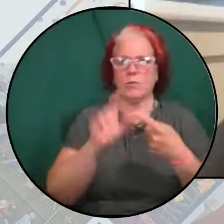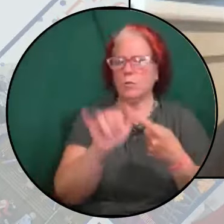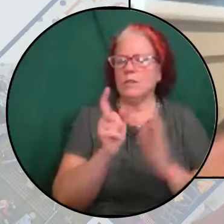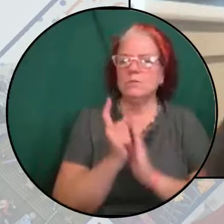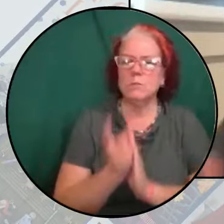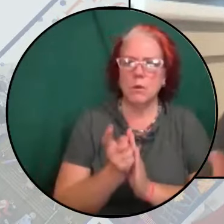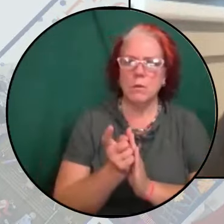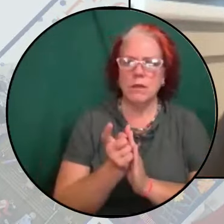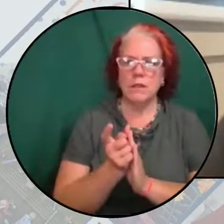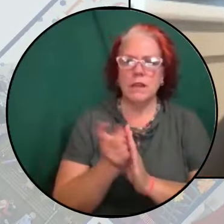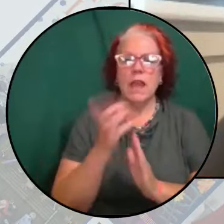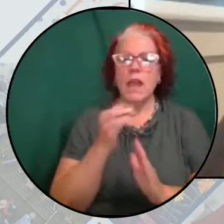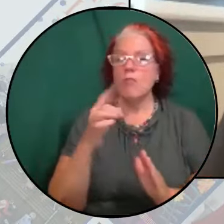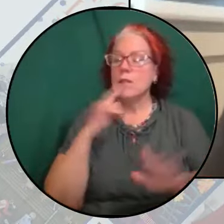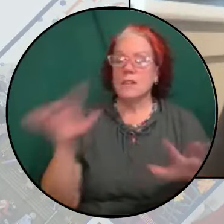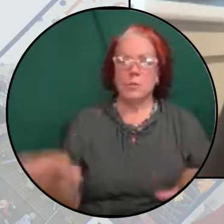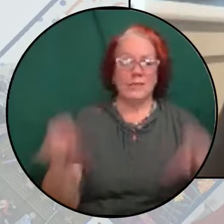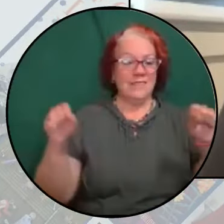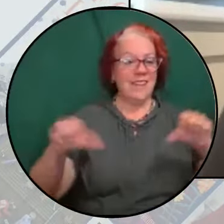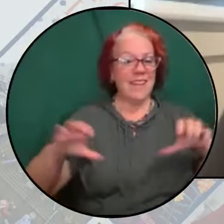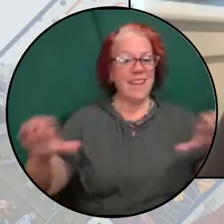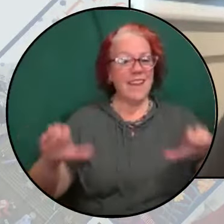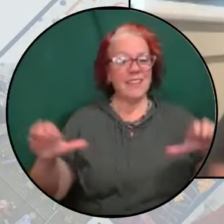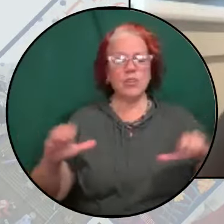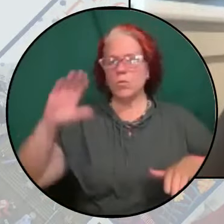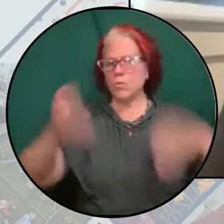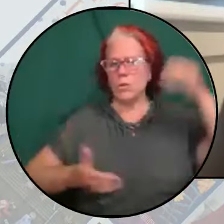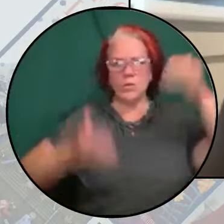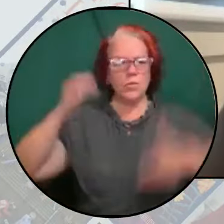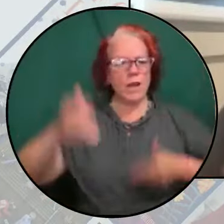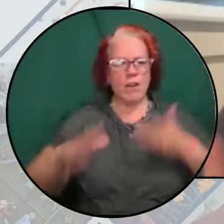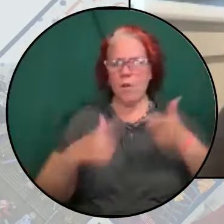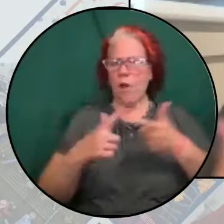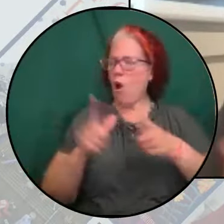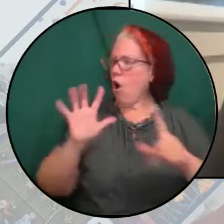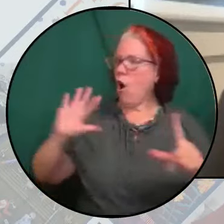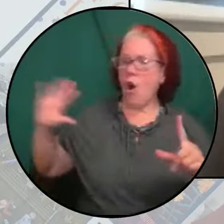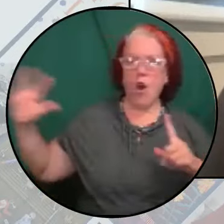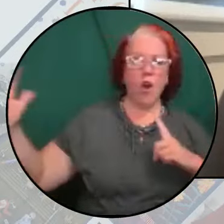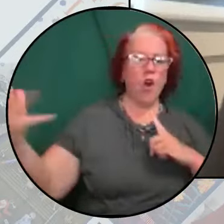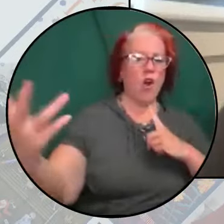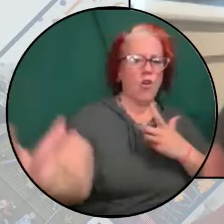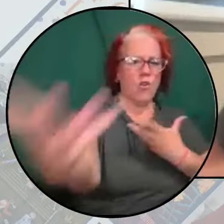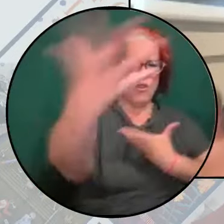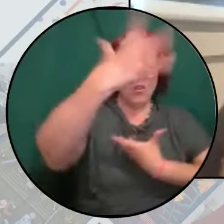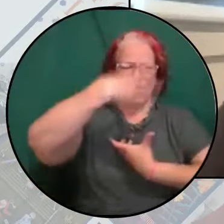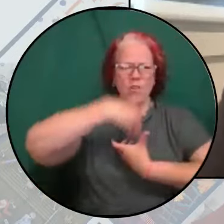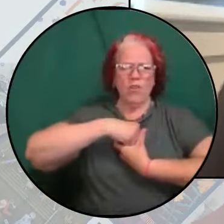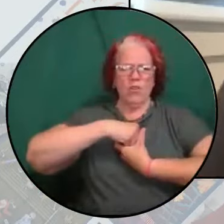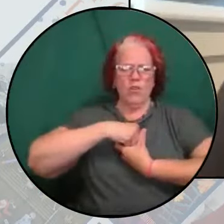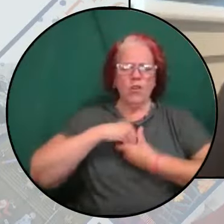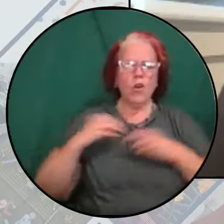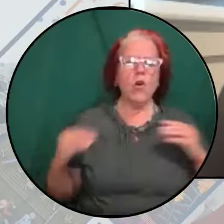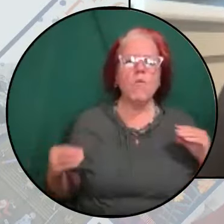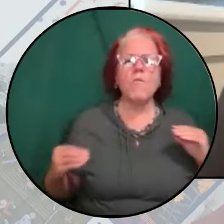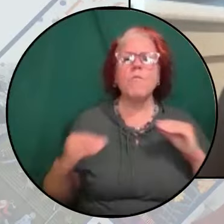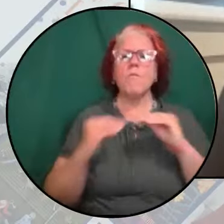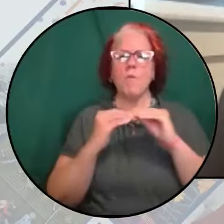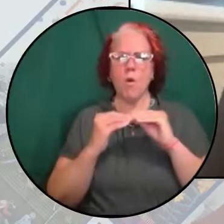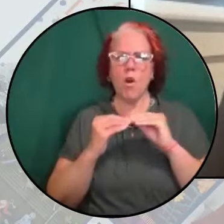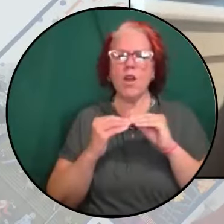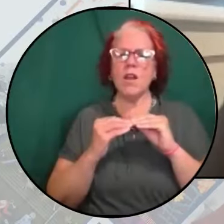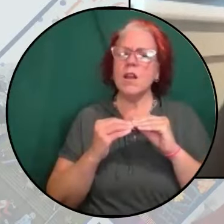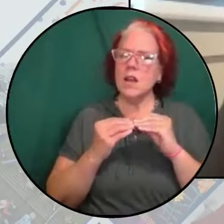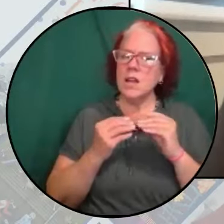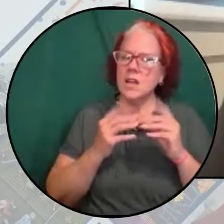And as we take action, we welcome everyone from the sidelines in to this far more compelling, morally consistent